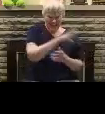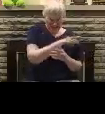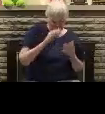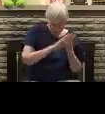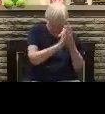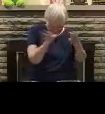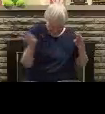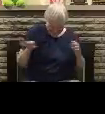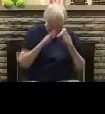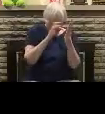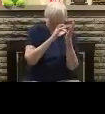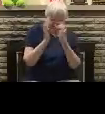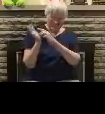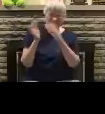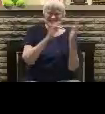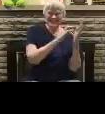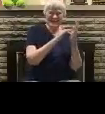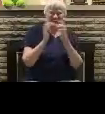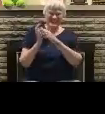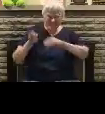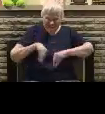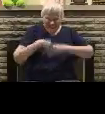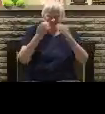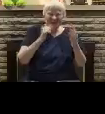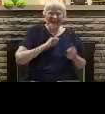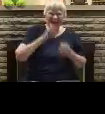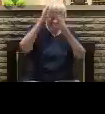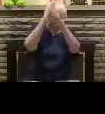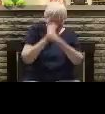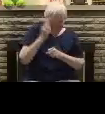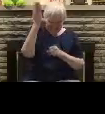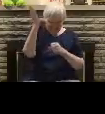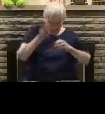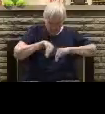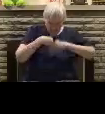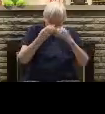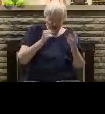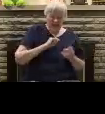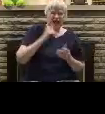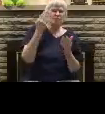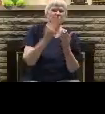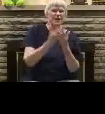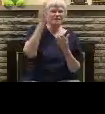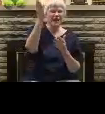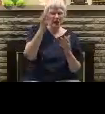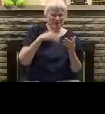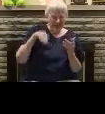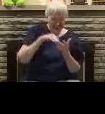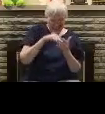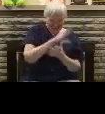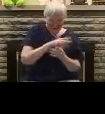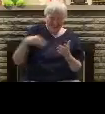joy and peace Jesus, Jesus, how I trust Him Now I